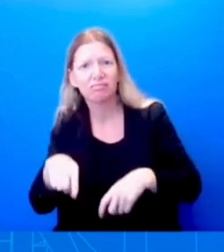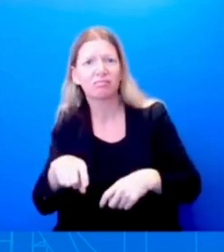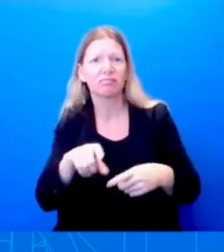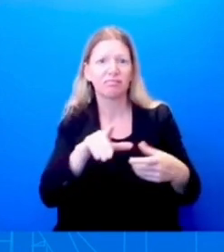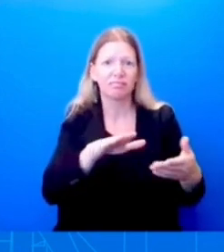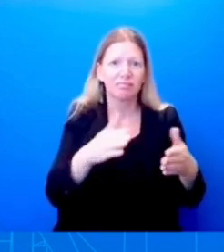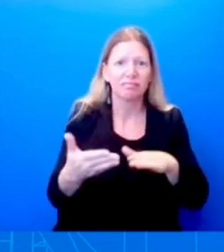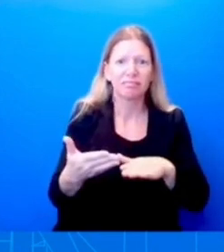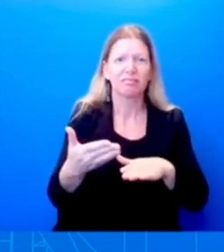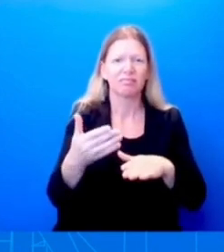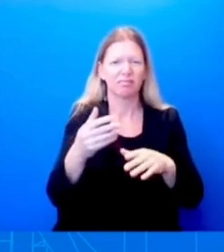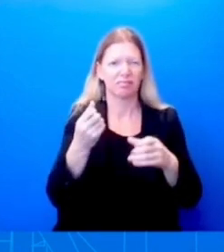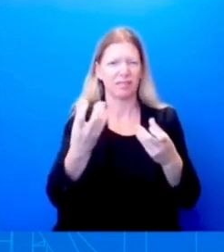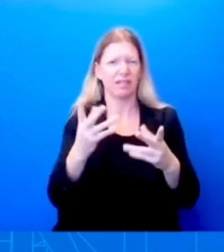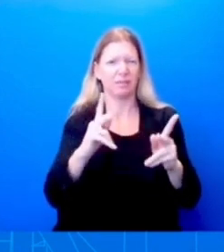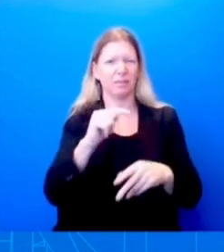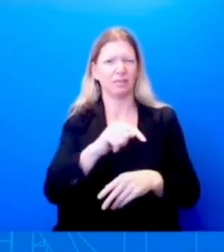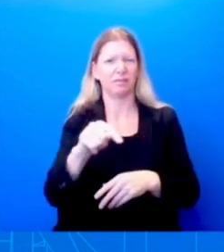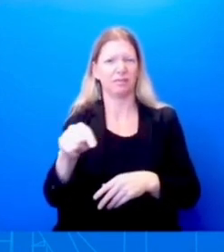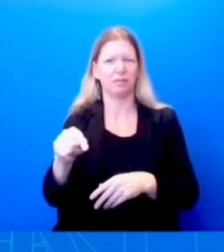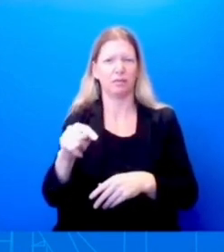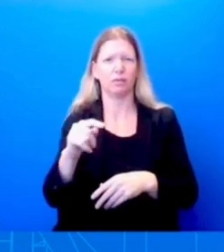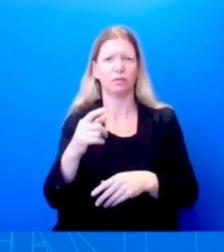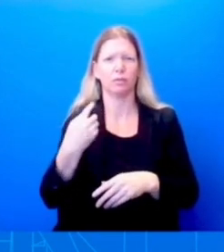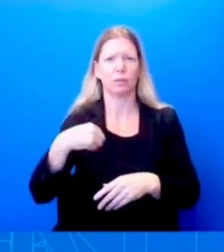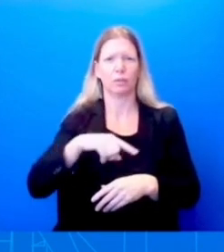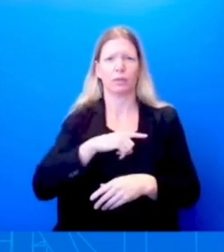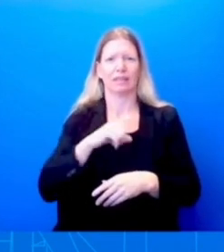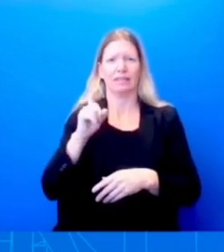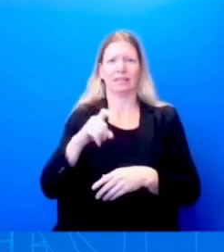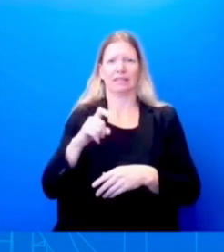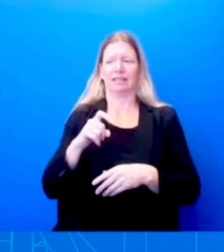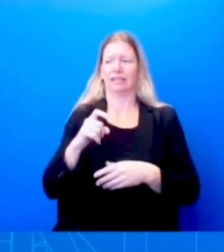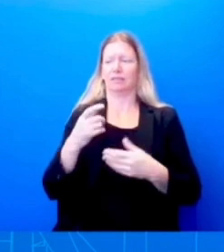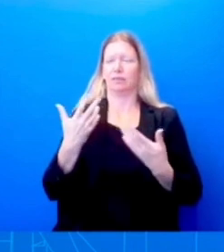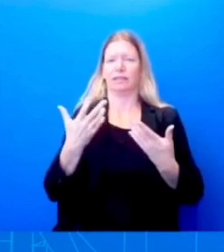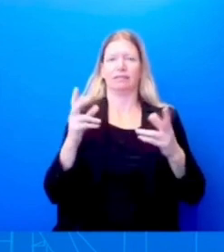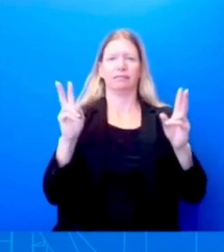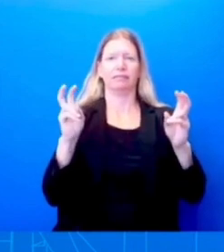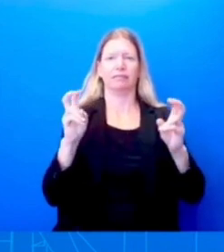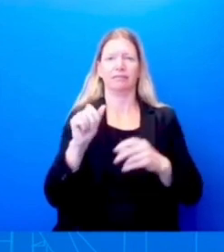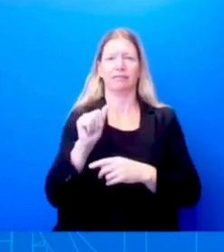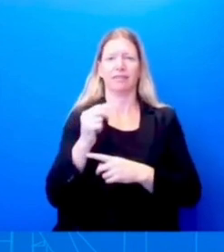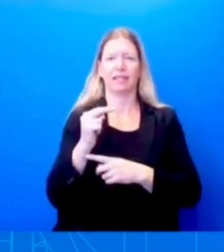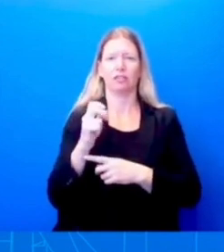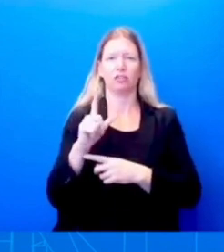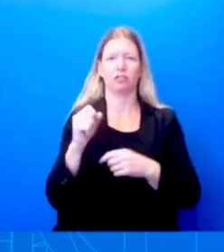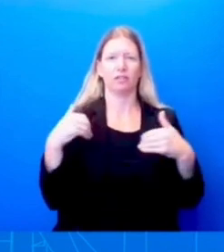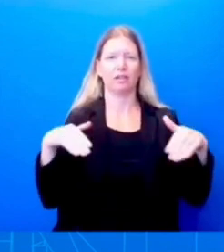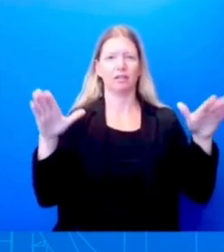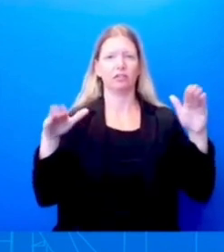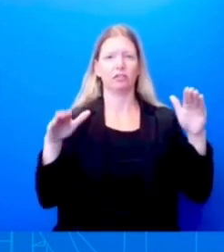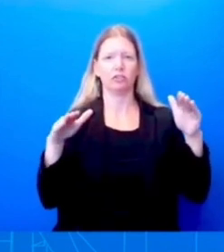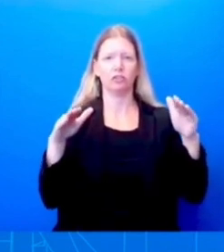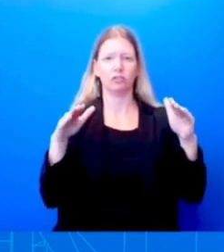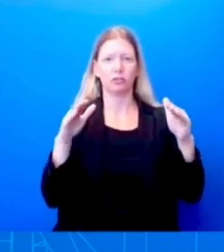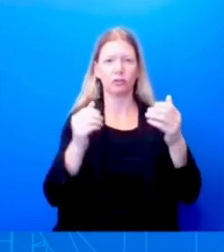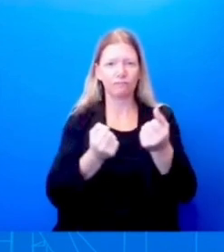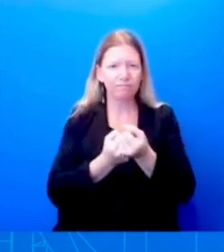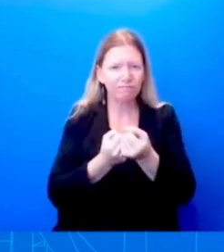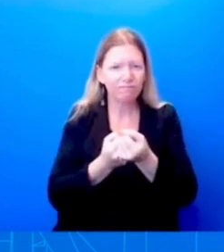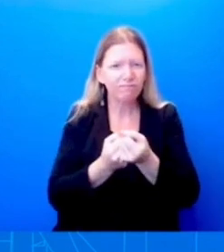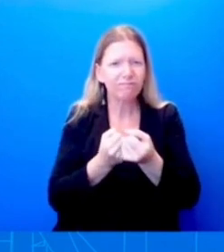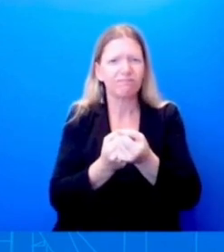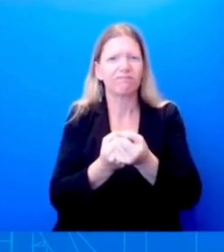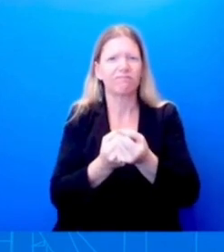as we look backward, that we work to preserve the importance of that legacy because it's going to quickly determine how we look